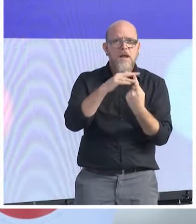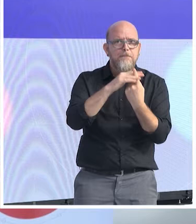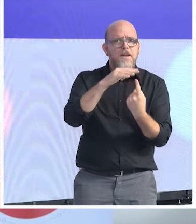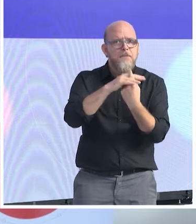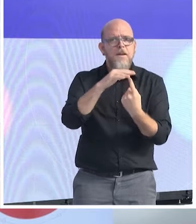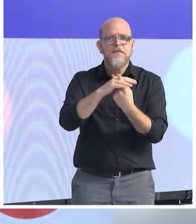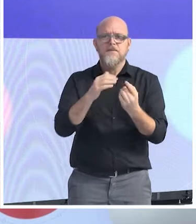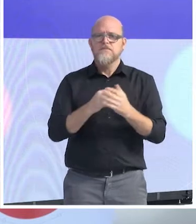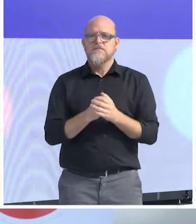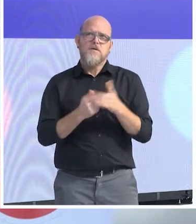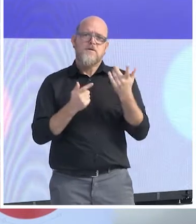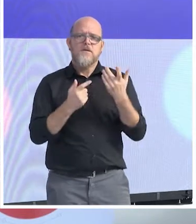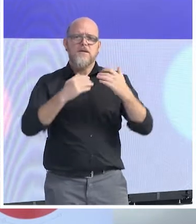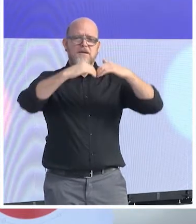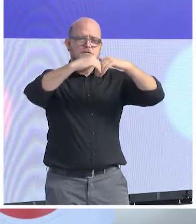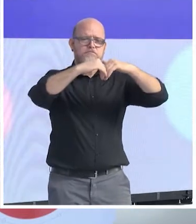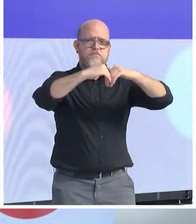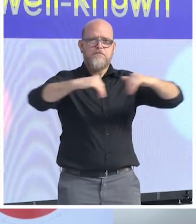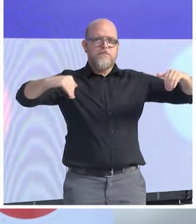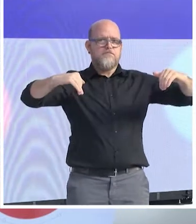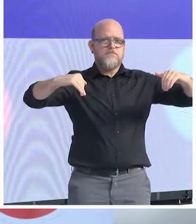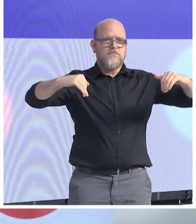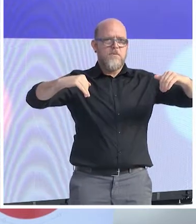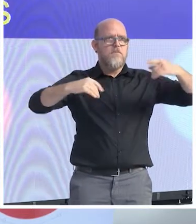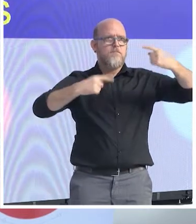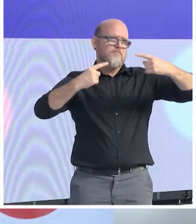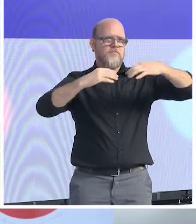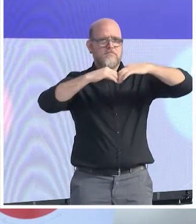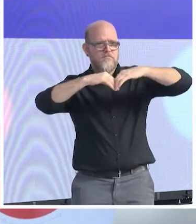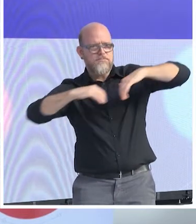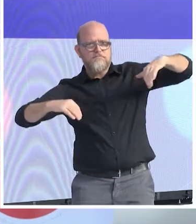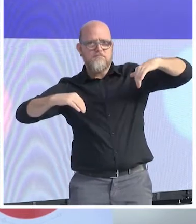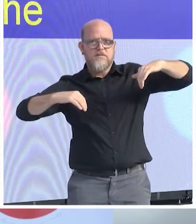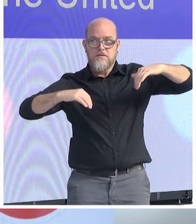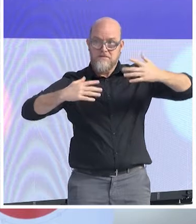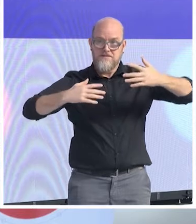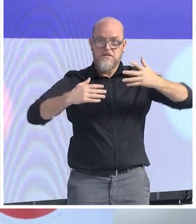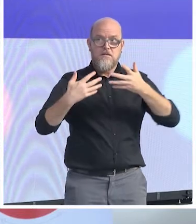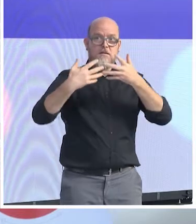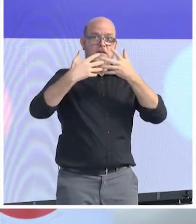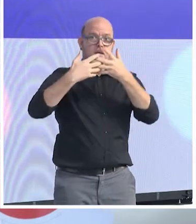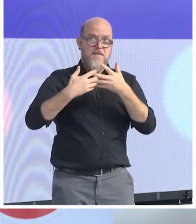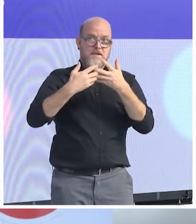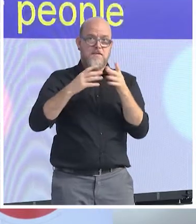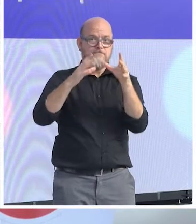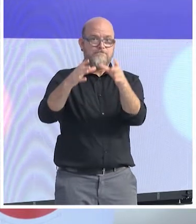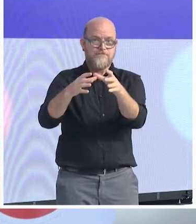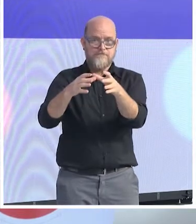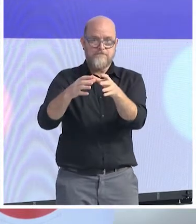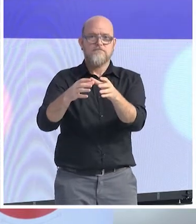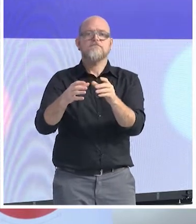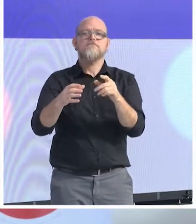50 years is so much up, that now in the United States, the number of people coming from the Republican